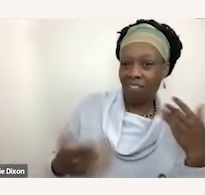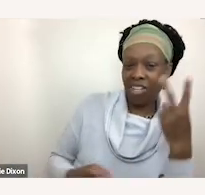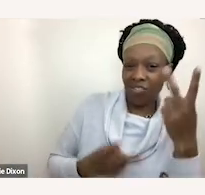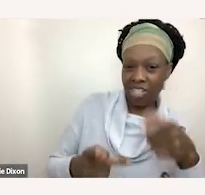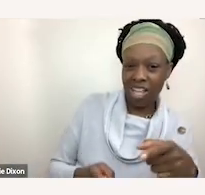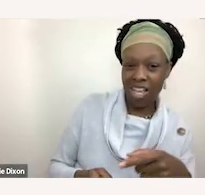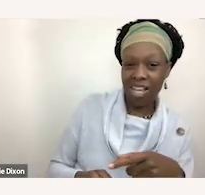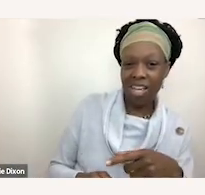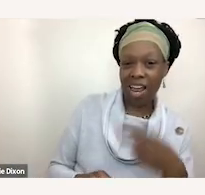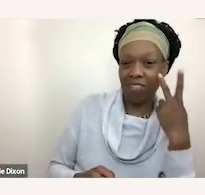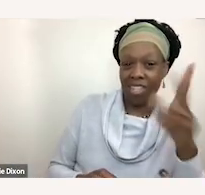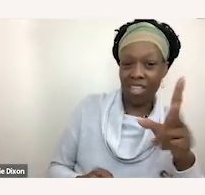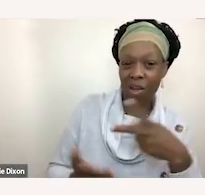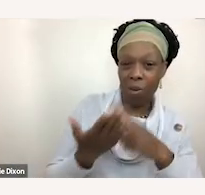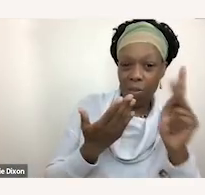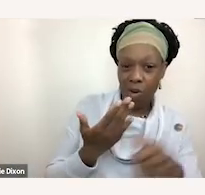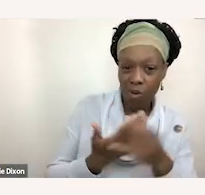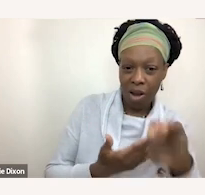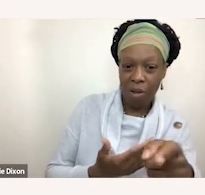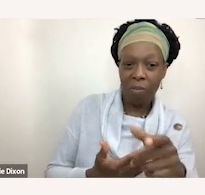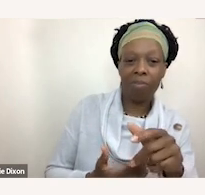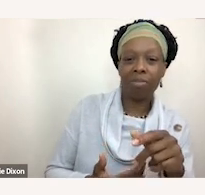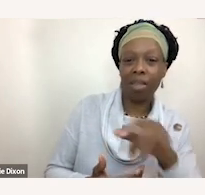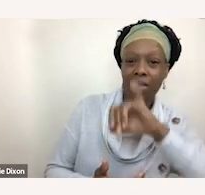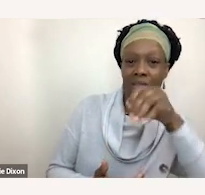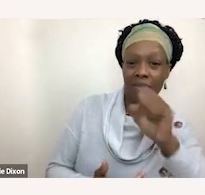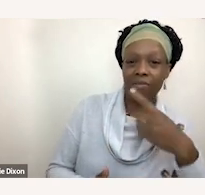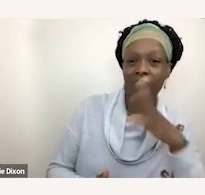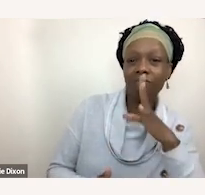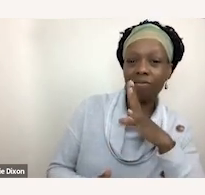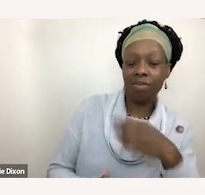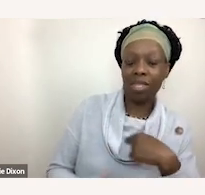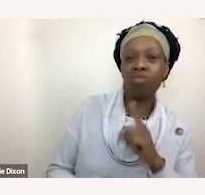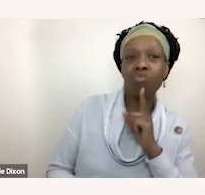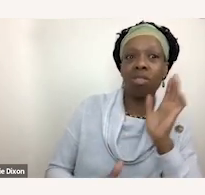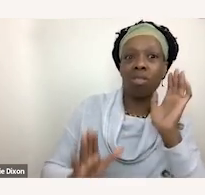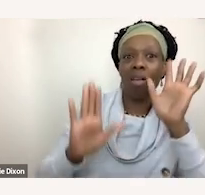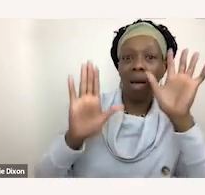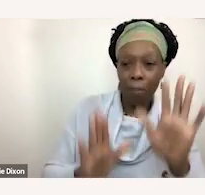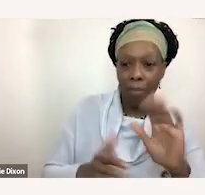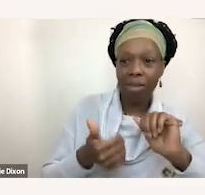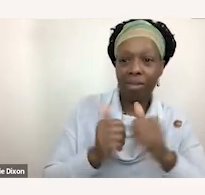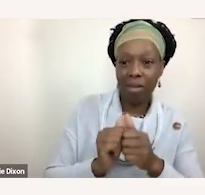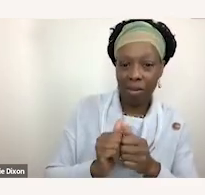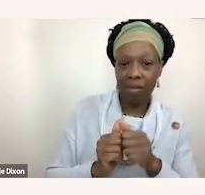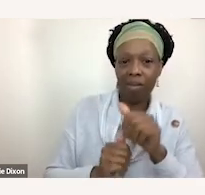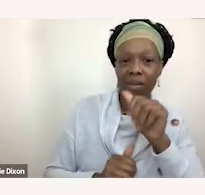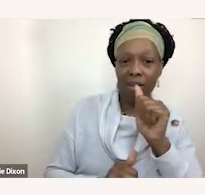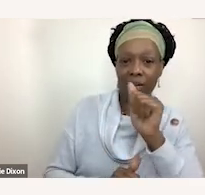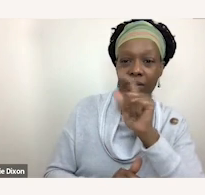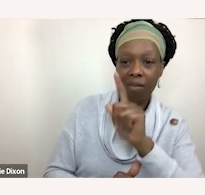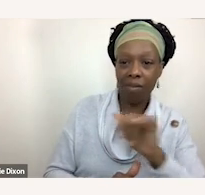their just say hi program yeah it's actually quite amazing how um alipond